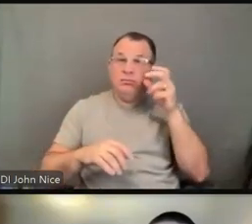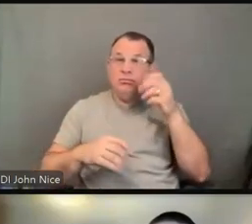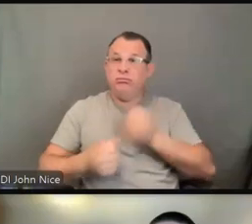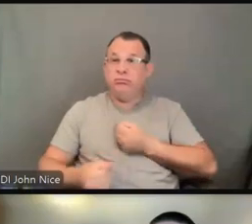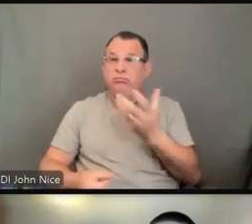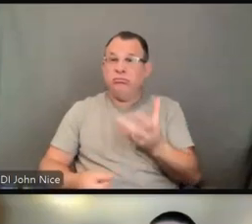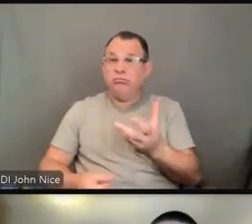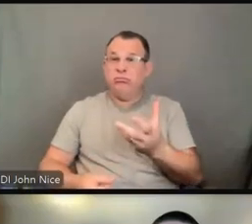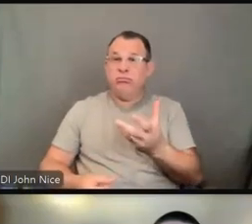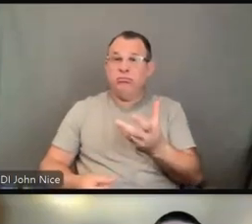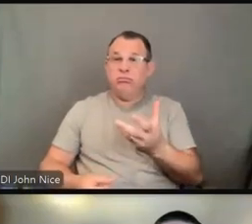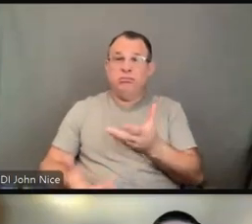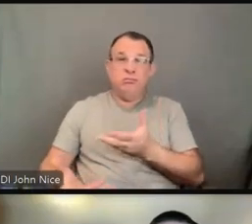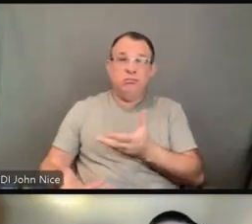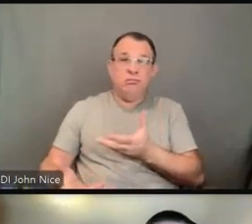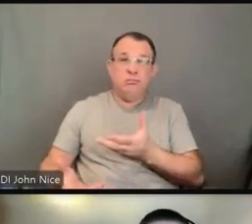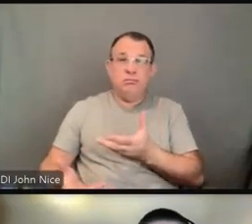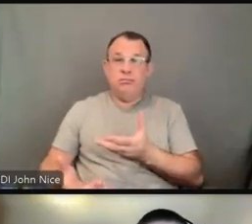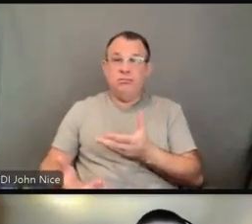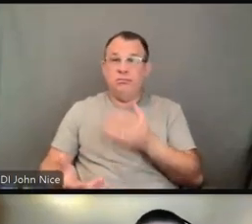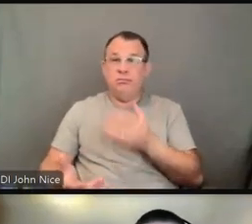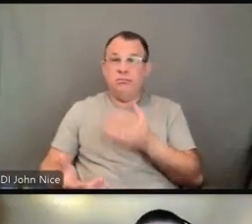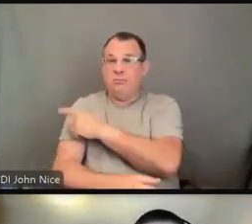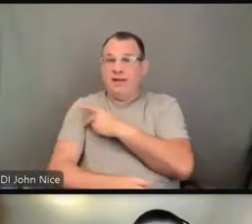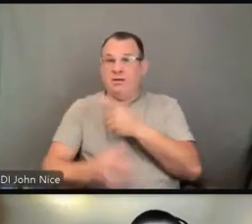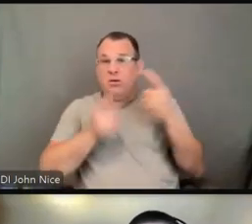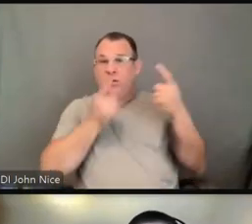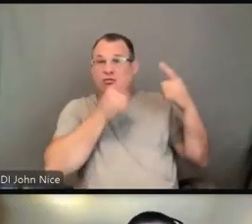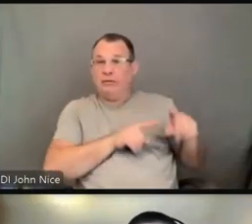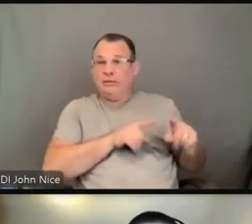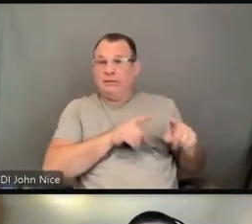and if the patient agrees to using that companion.